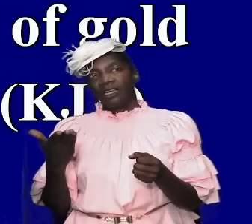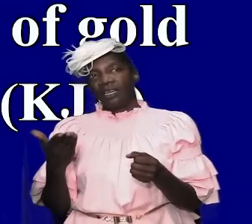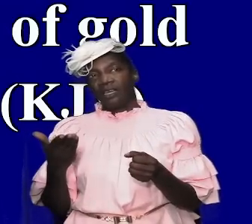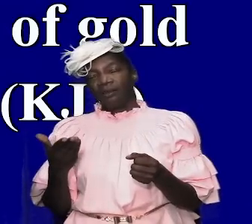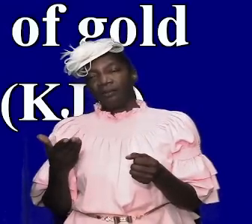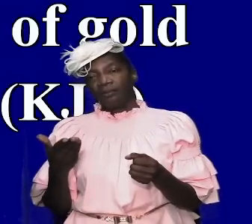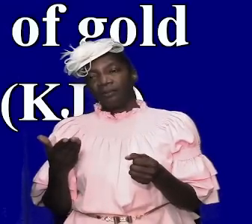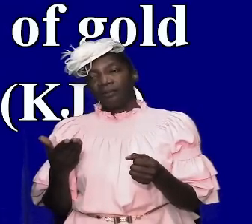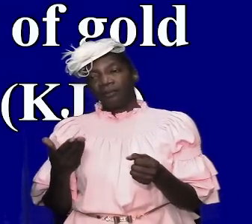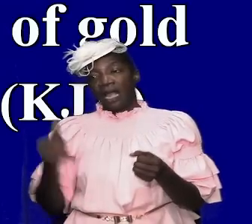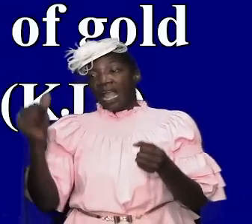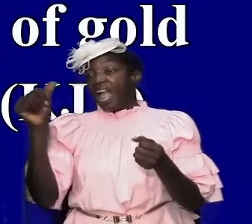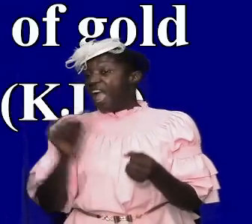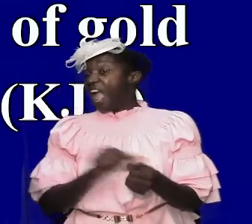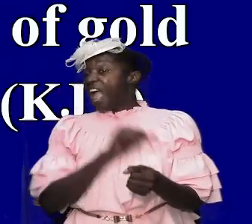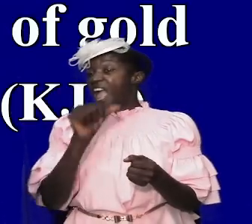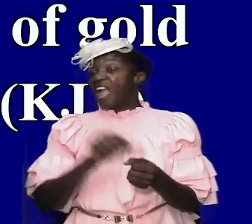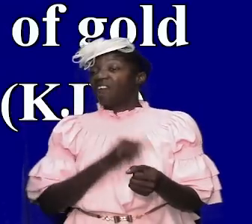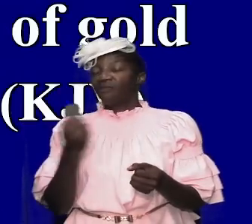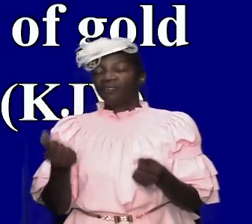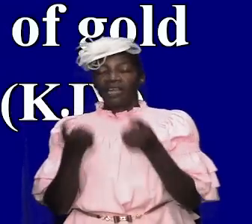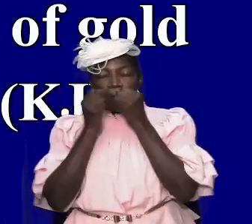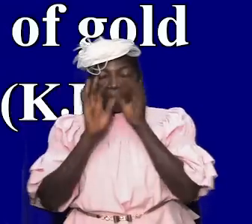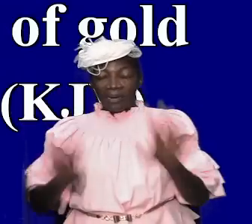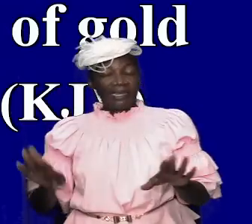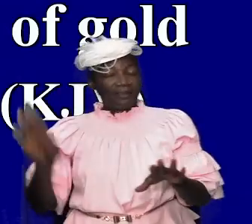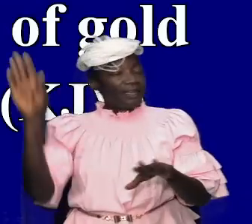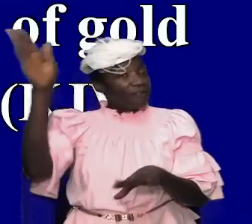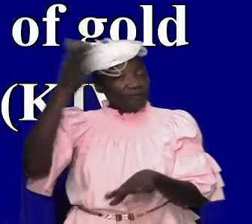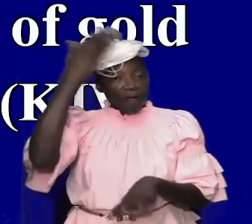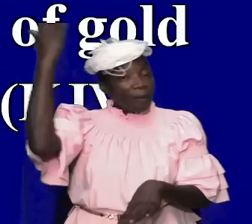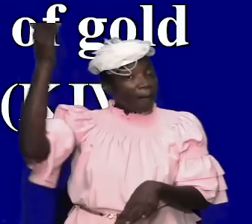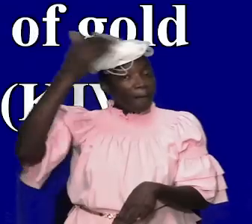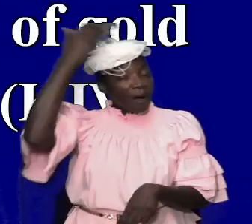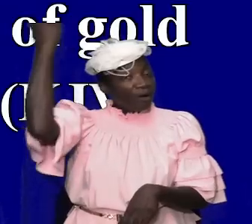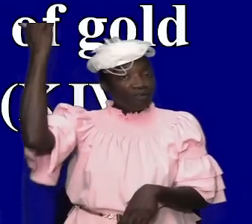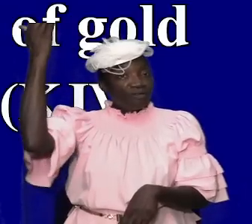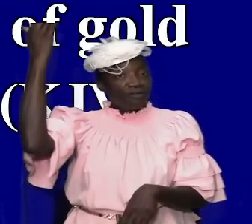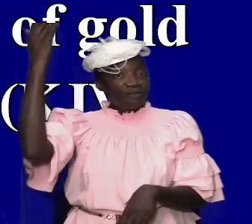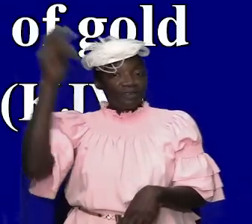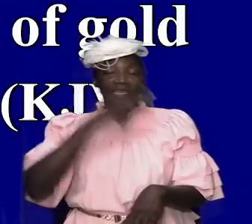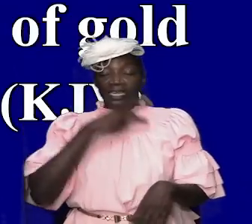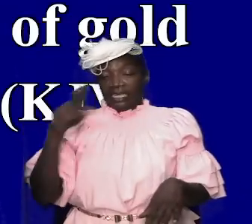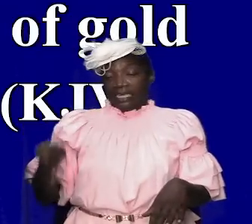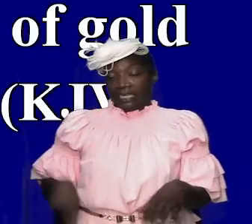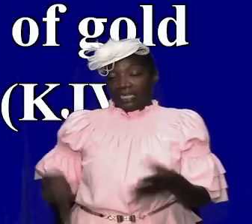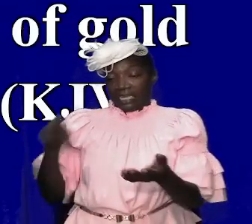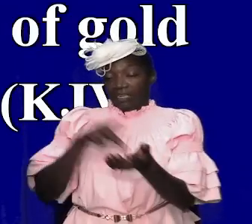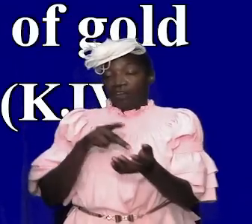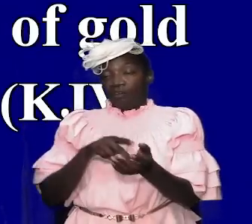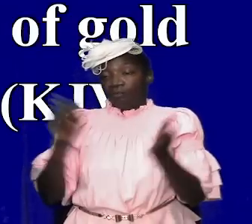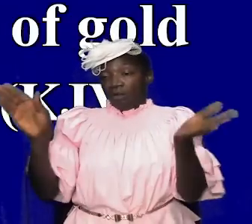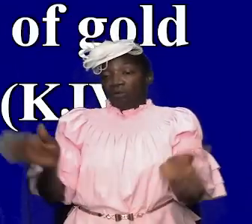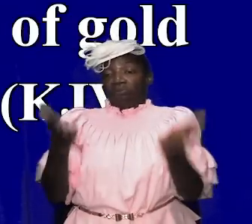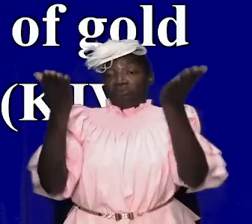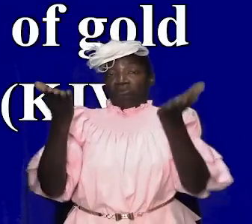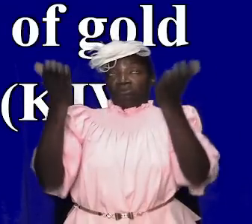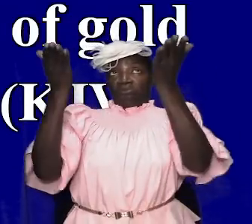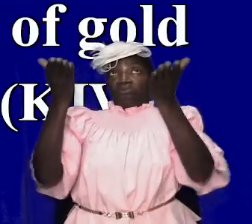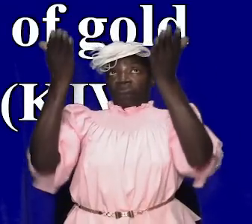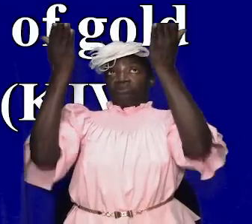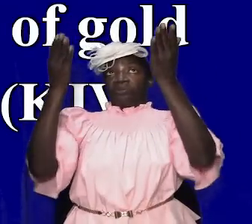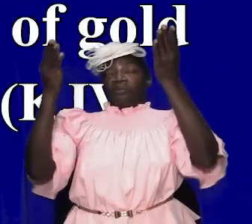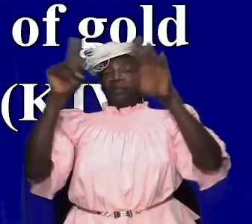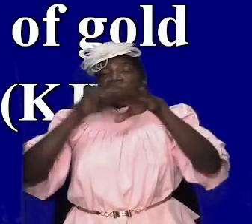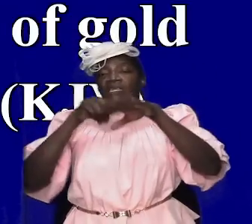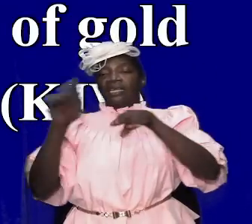had everything every blessing from above yes his kingdom was elevated at the time he was